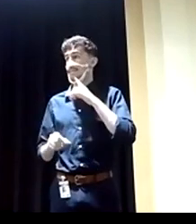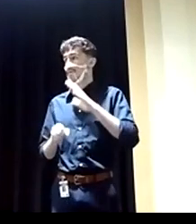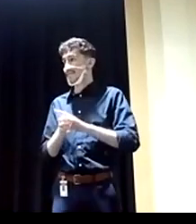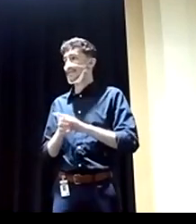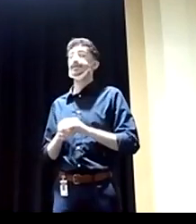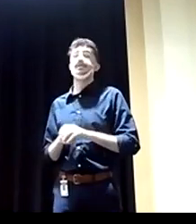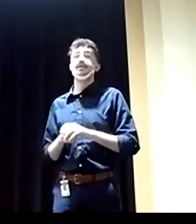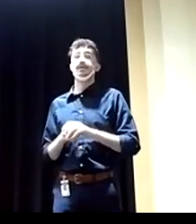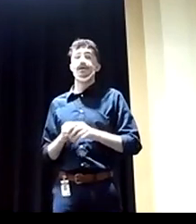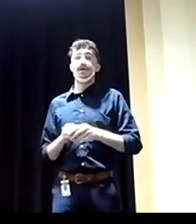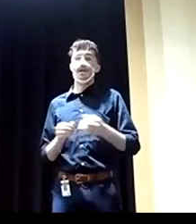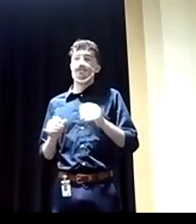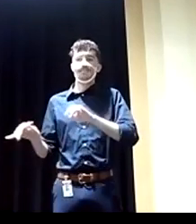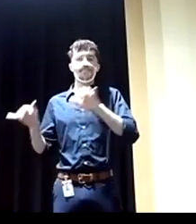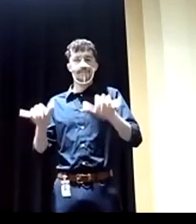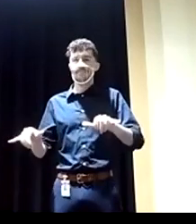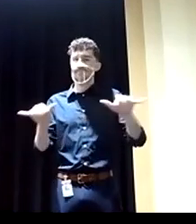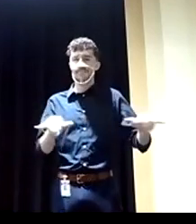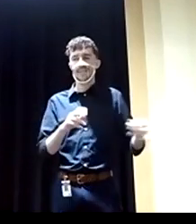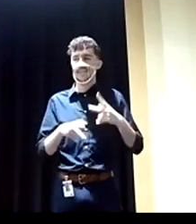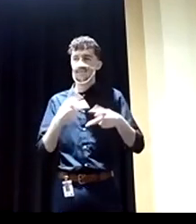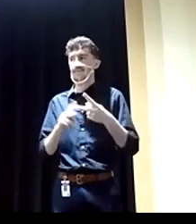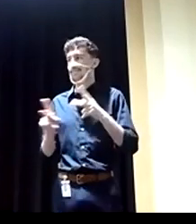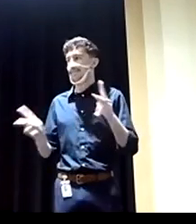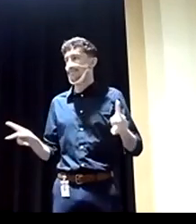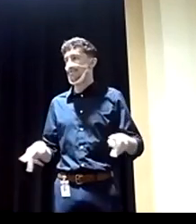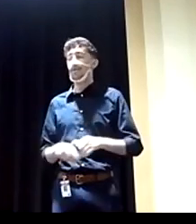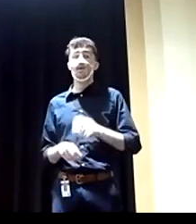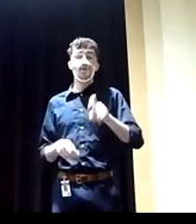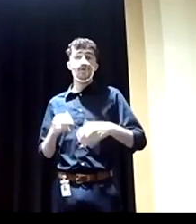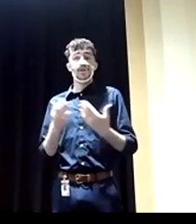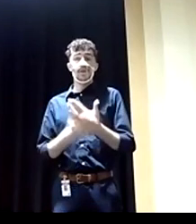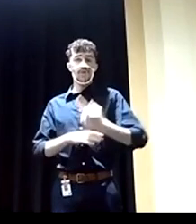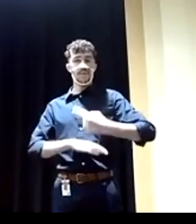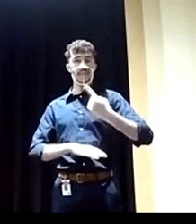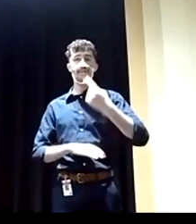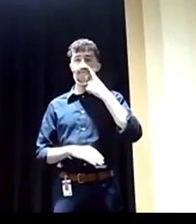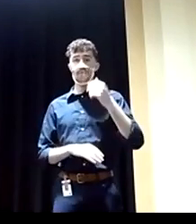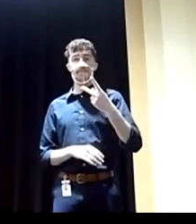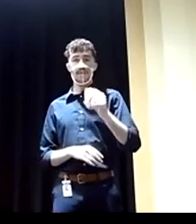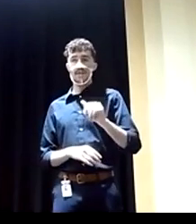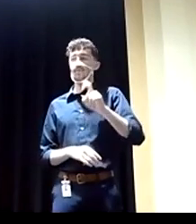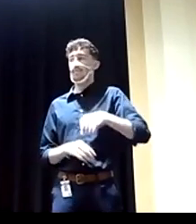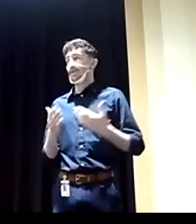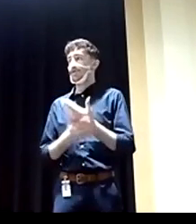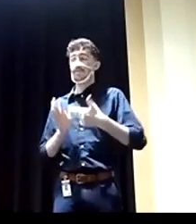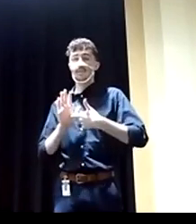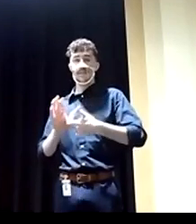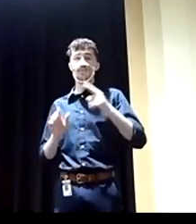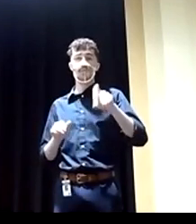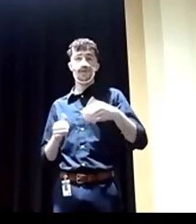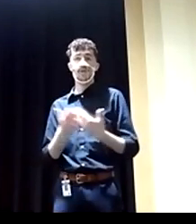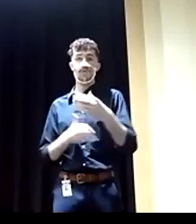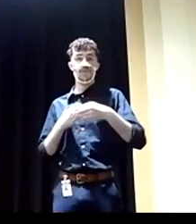of the same for working people. We need a new day in Pennsylvania, and that starts with new leadership. Leadership that's